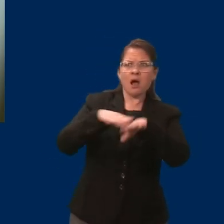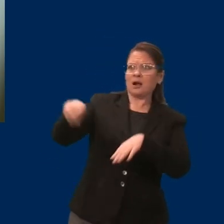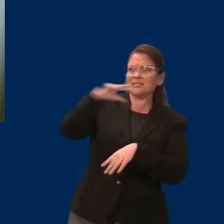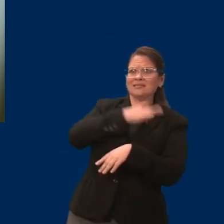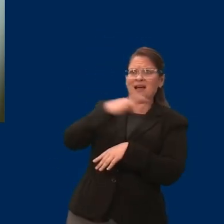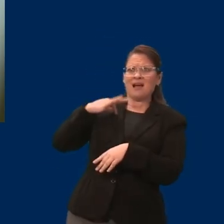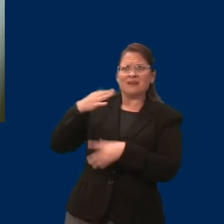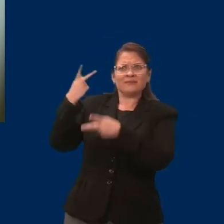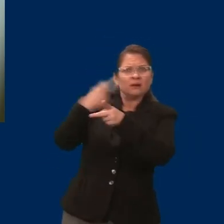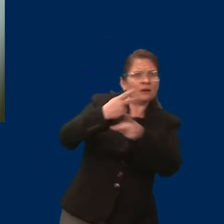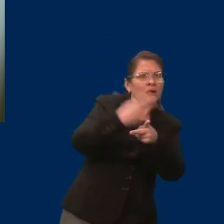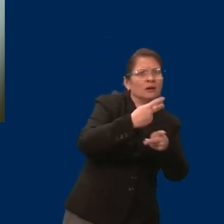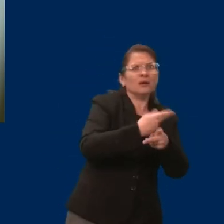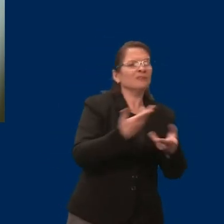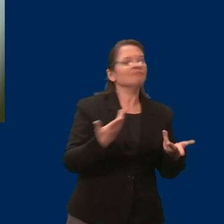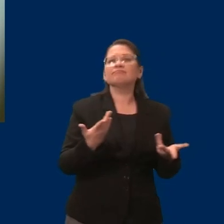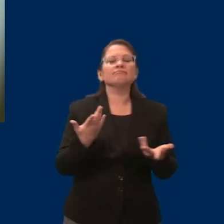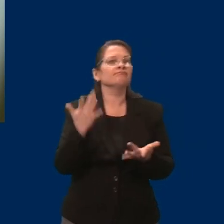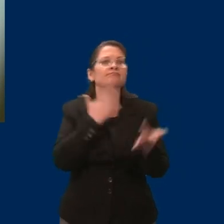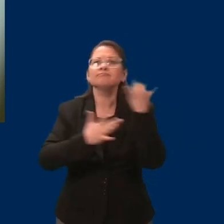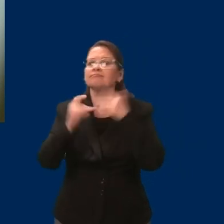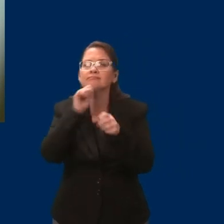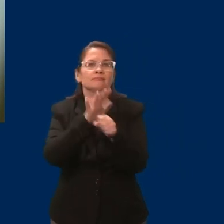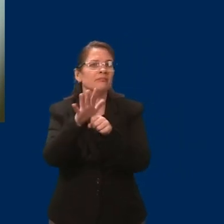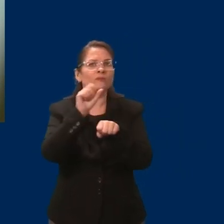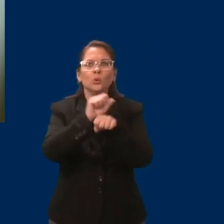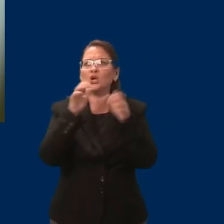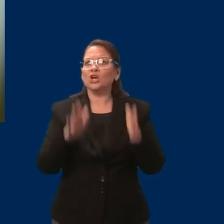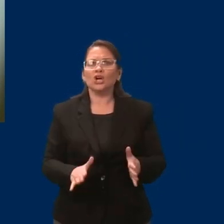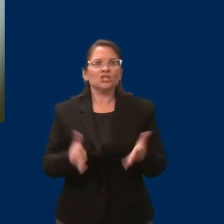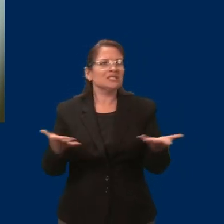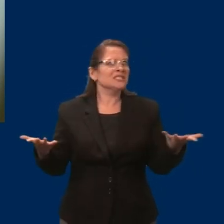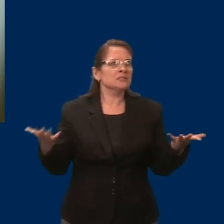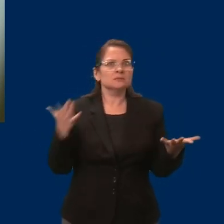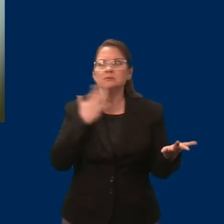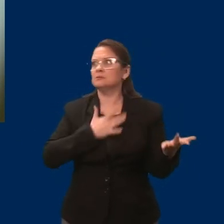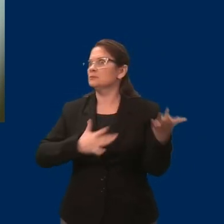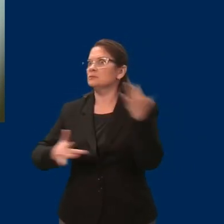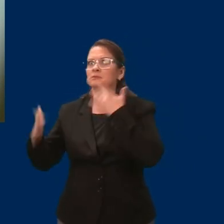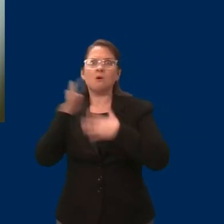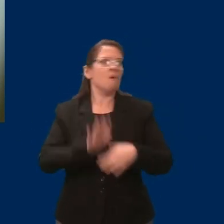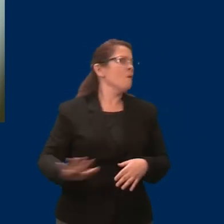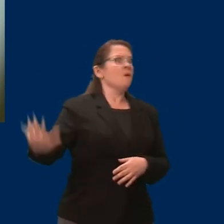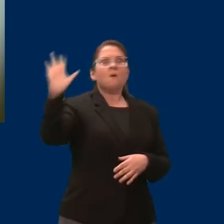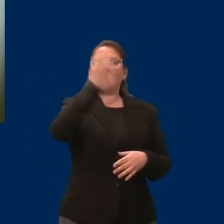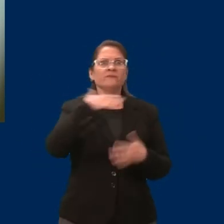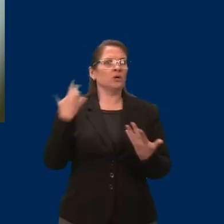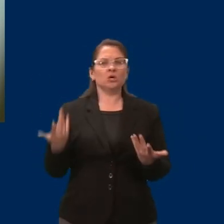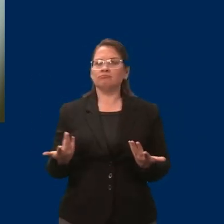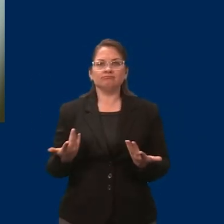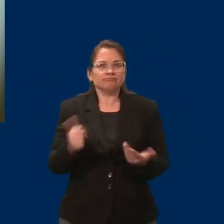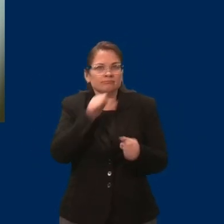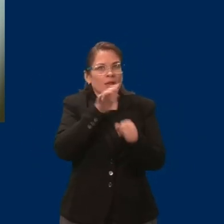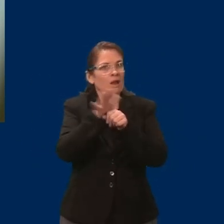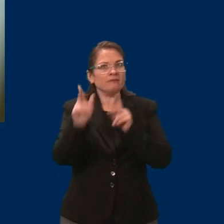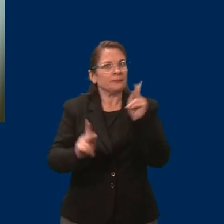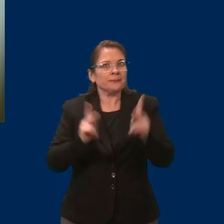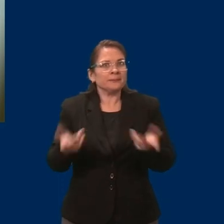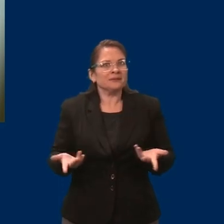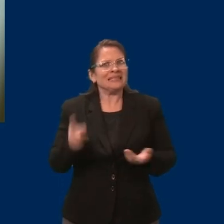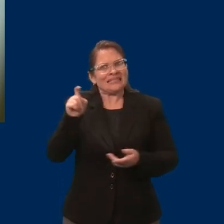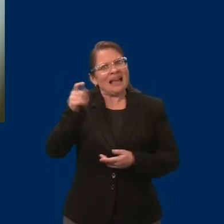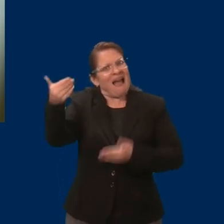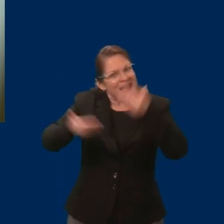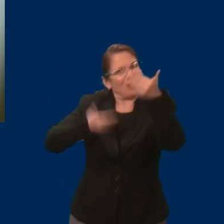there just aren't enough workers. There's a number of issues, but one of them is certainly not getting a number, the number of workers needed